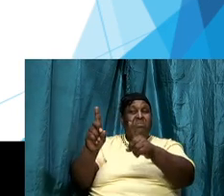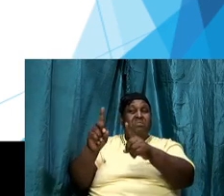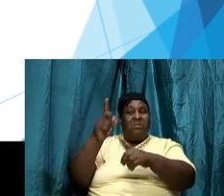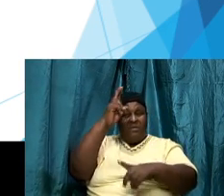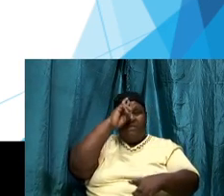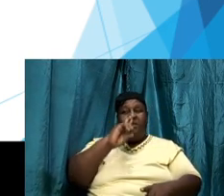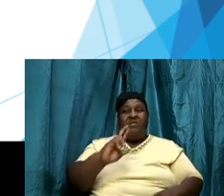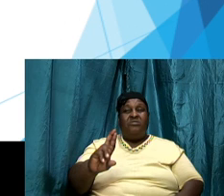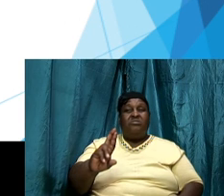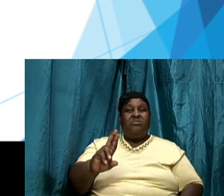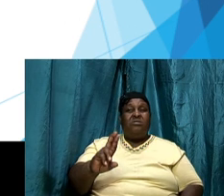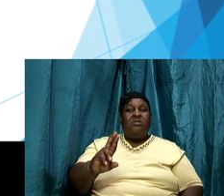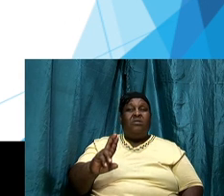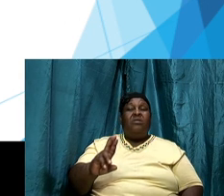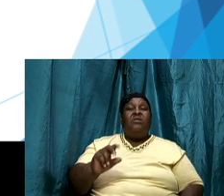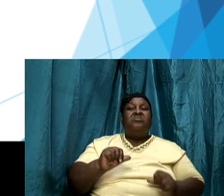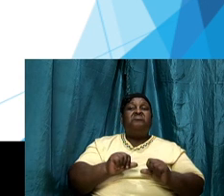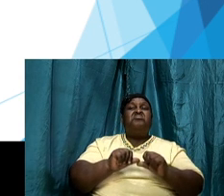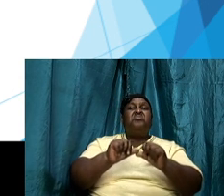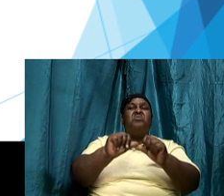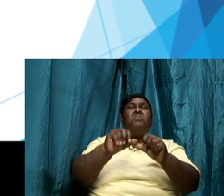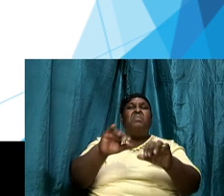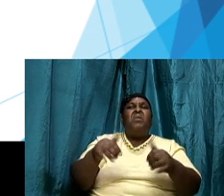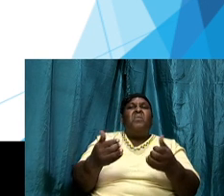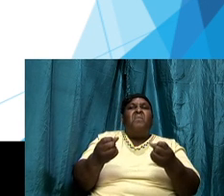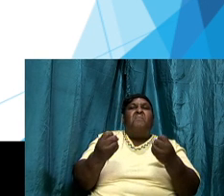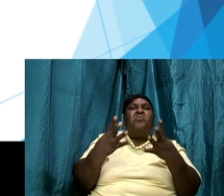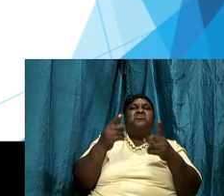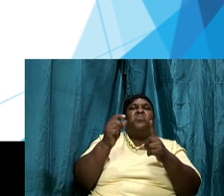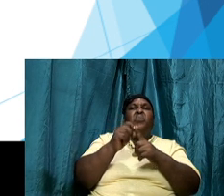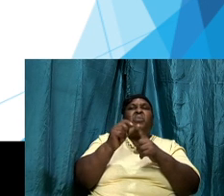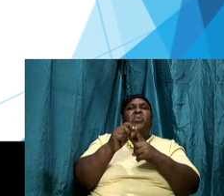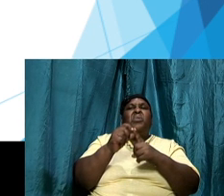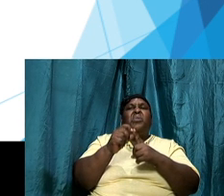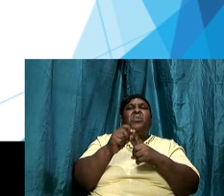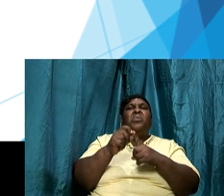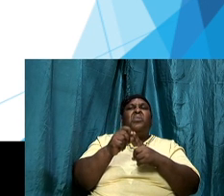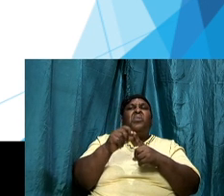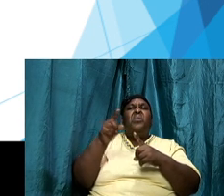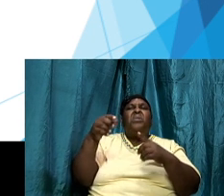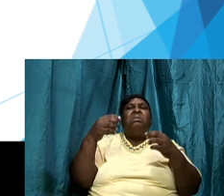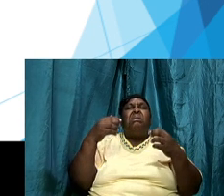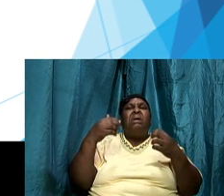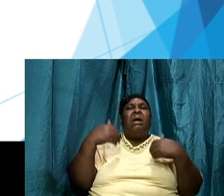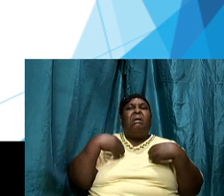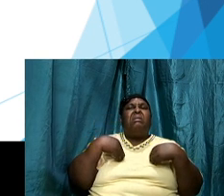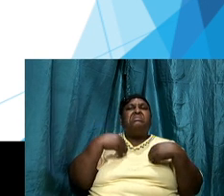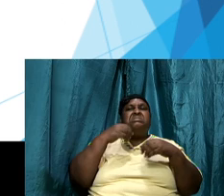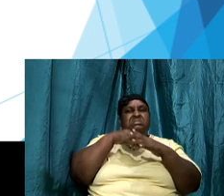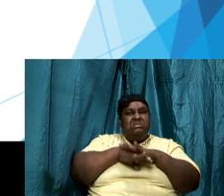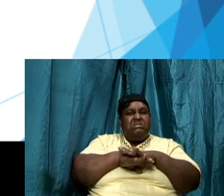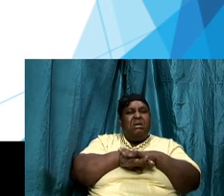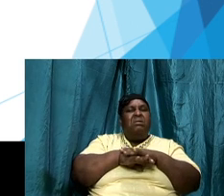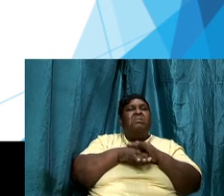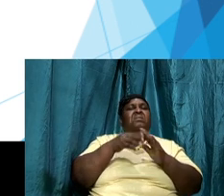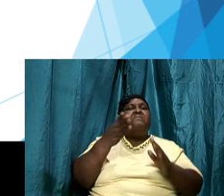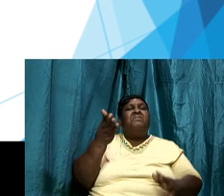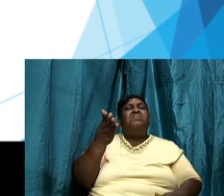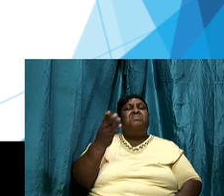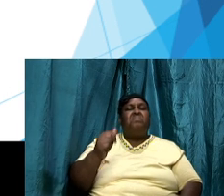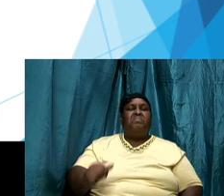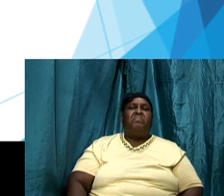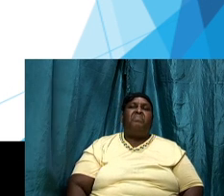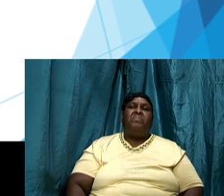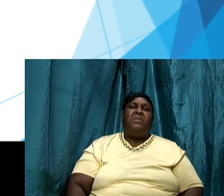is determined by how much word he has inside of him I